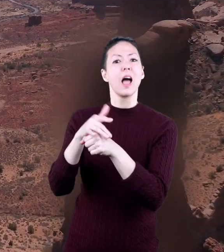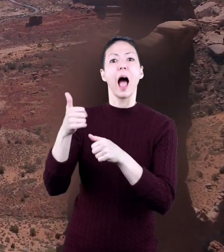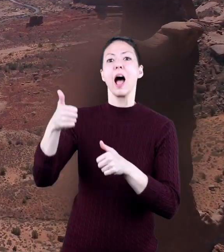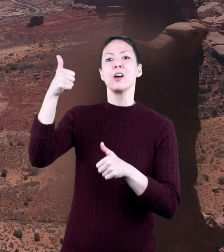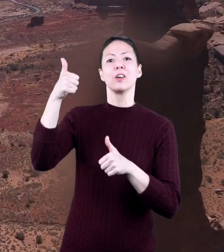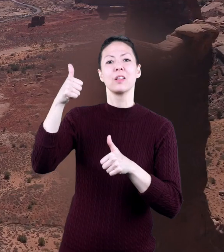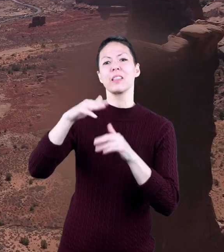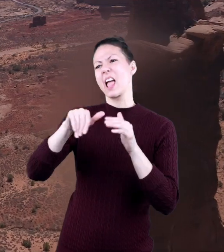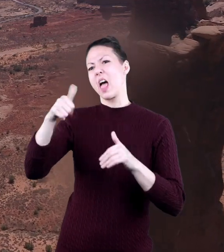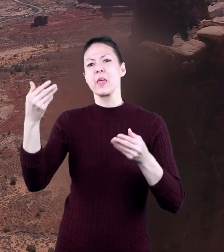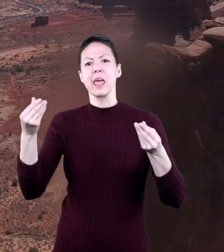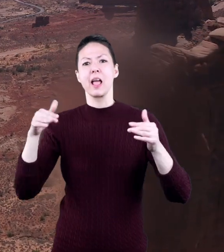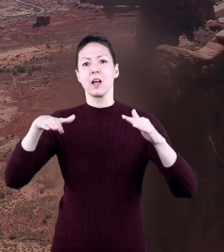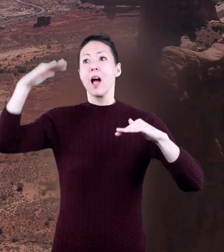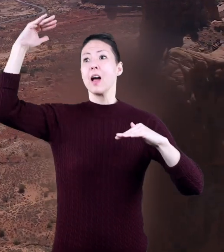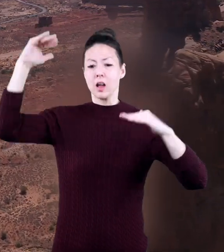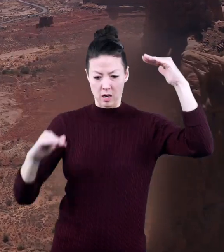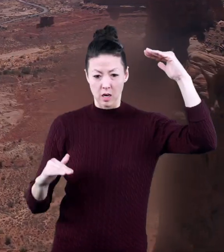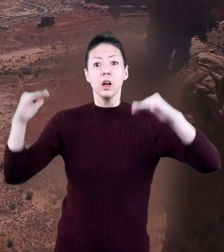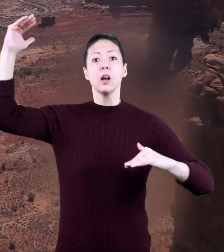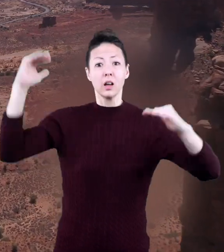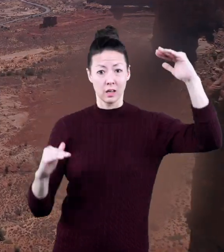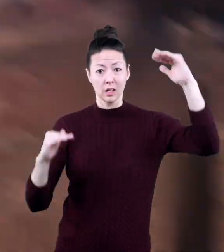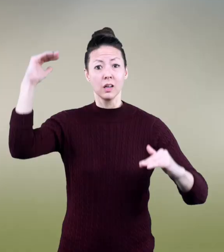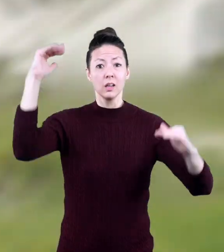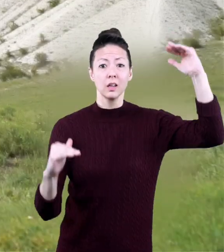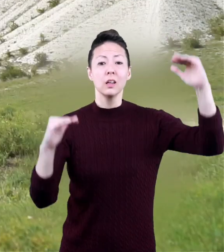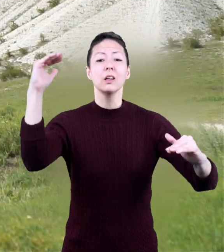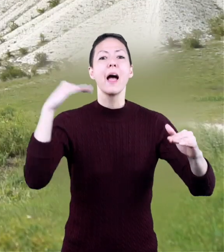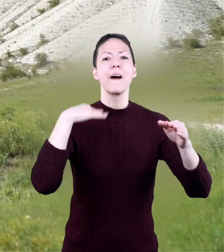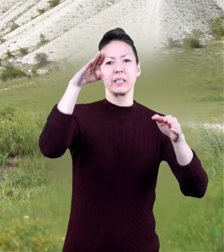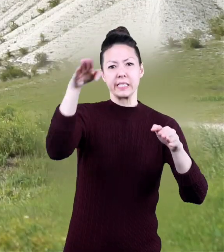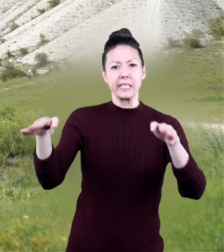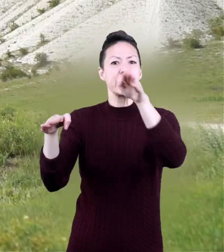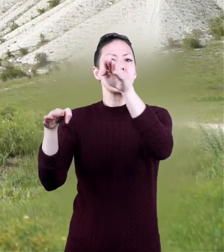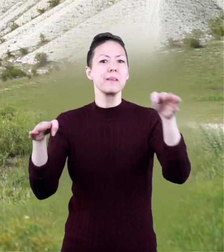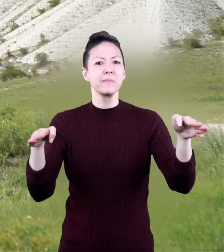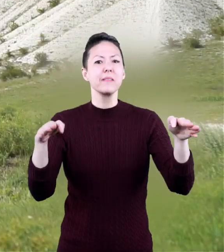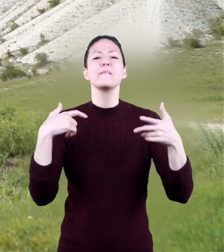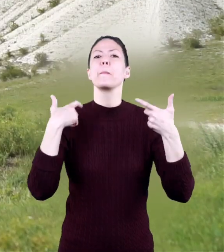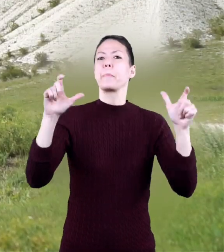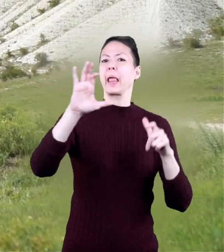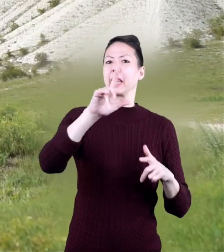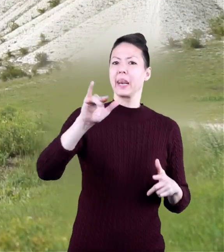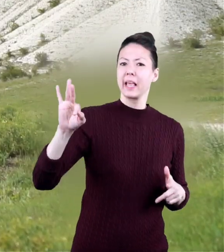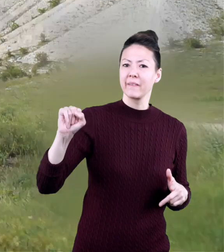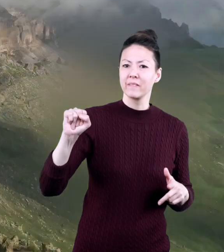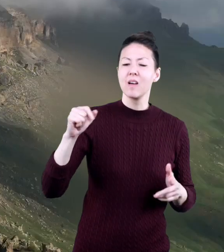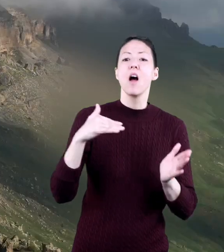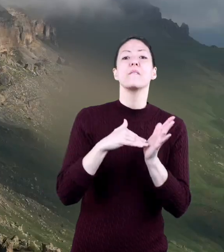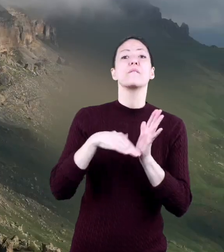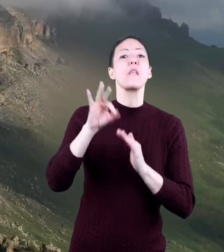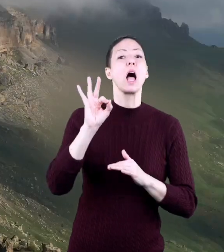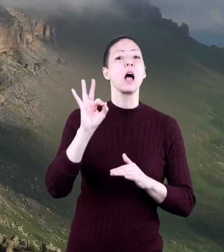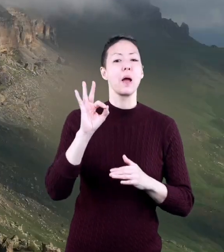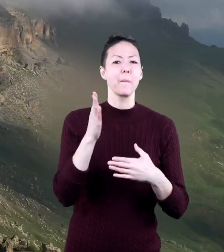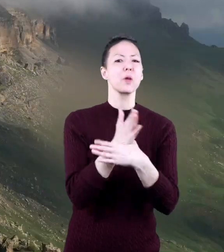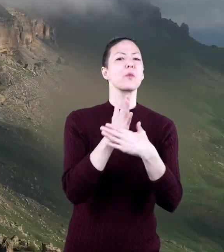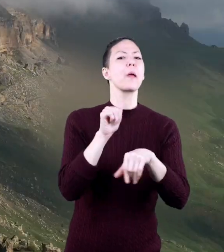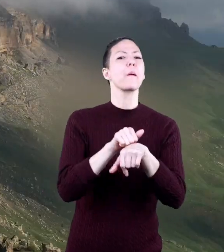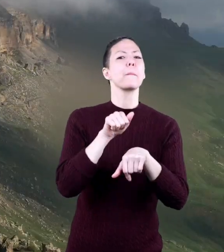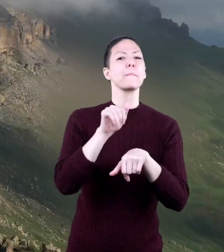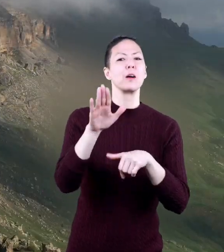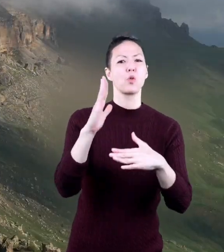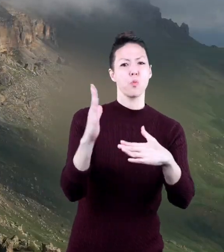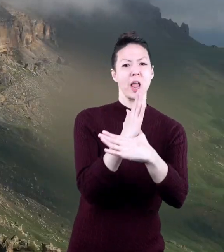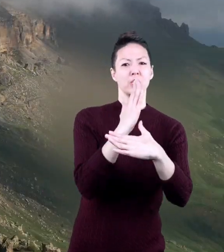situated higher than the land around them. These have steep sides and big cliffs, and they can often be found